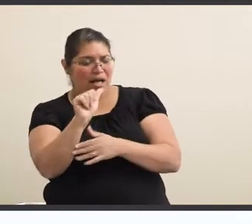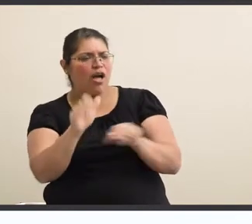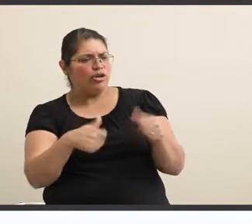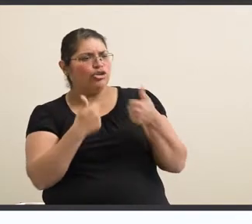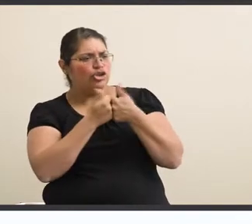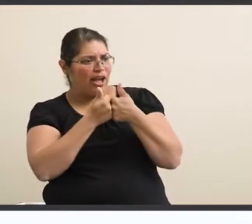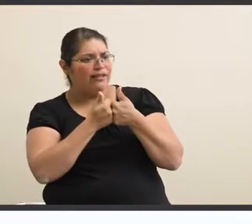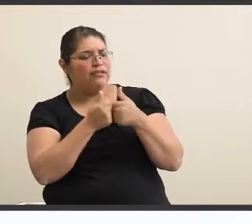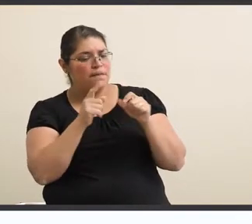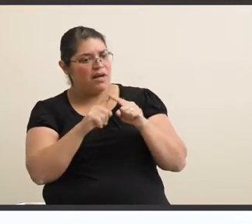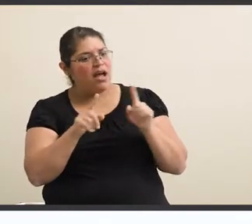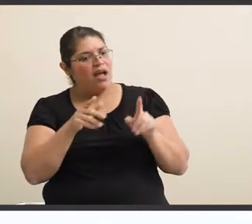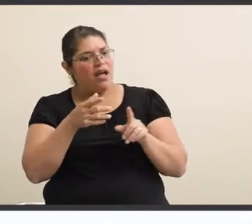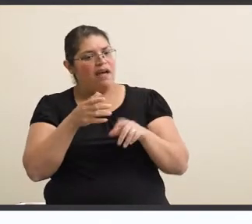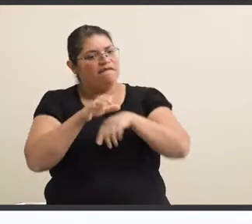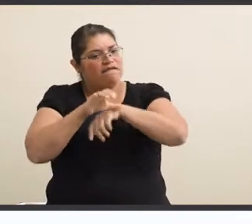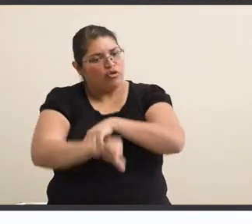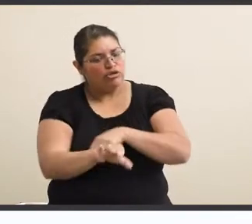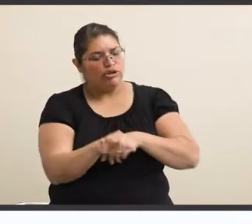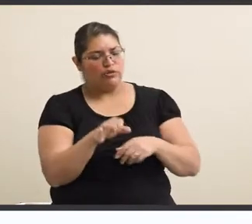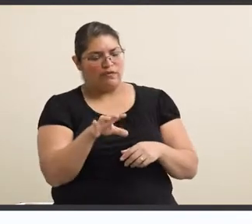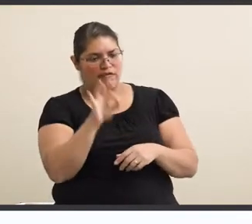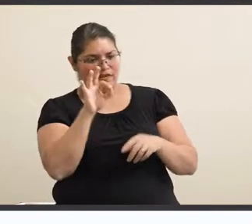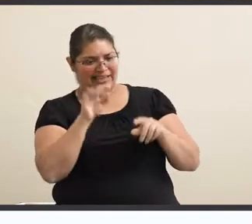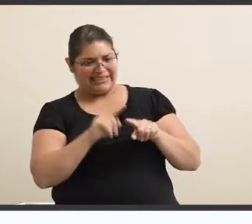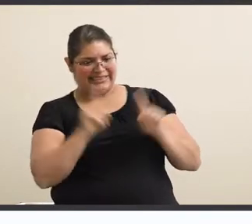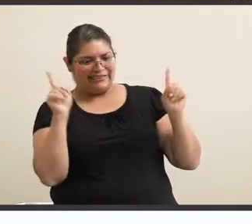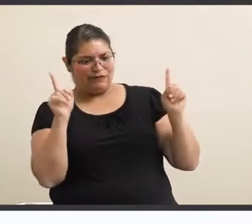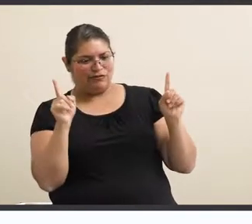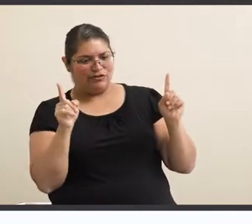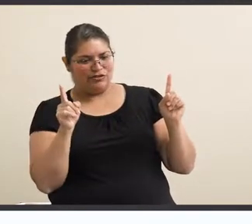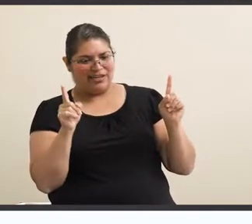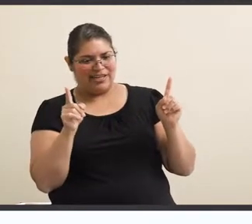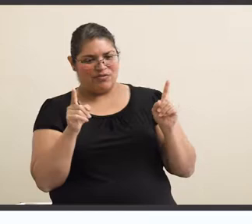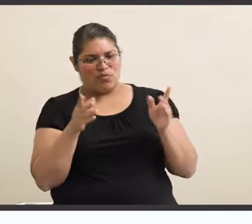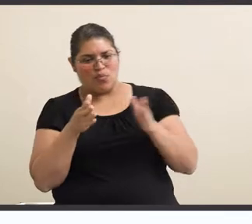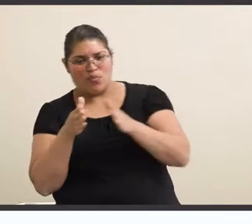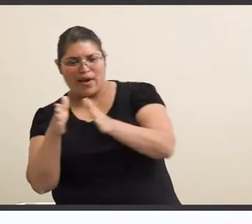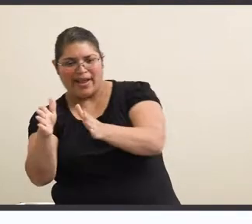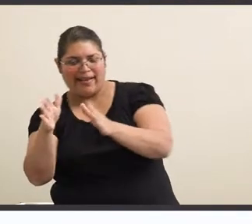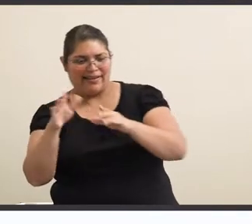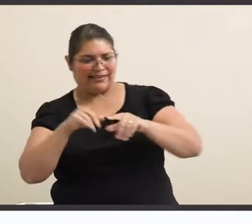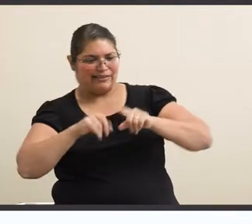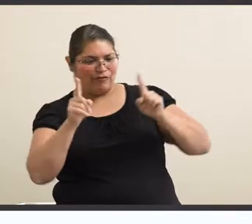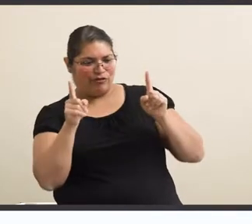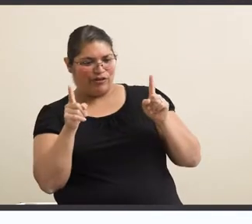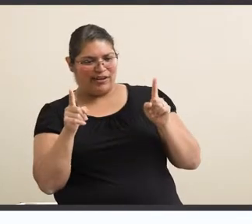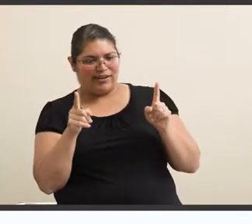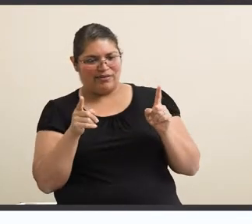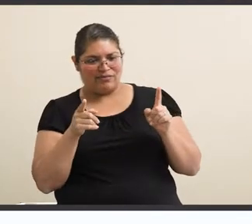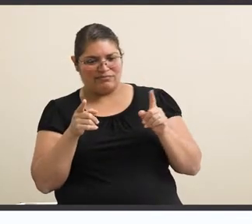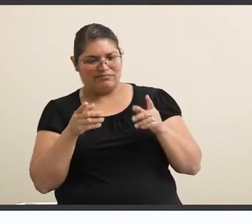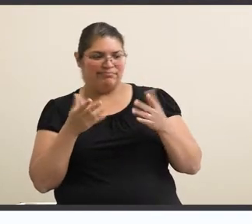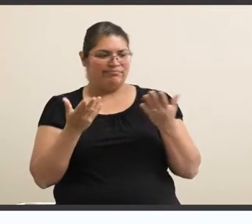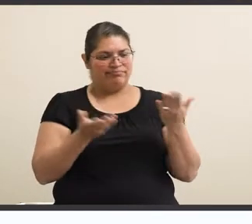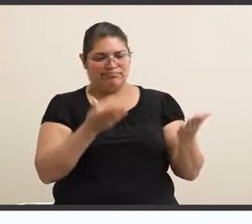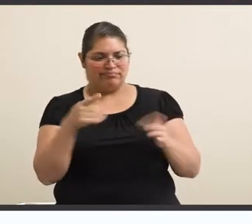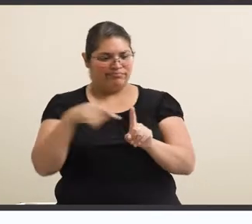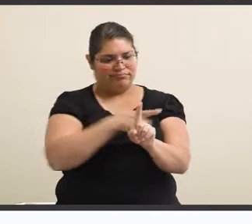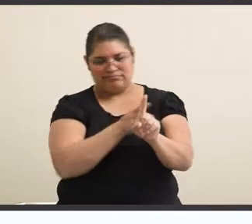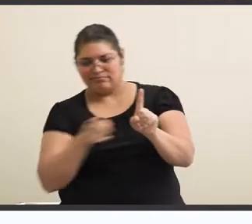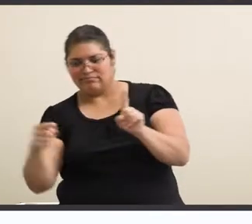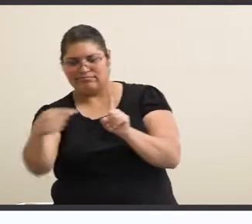of force you to find a different outlet or way to do things than everybody else.